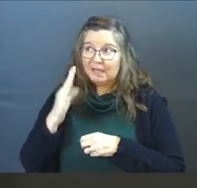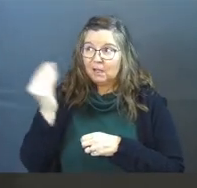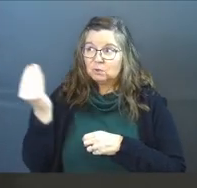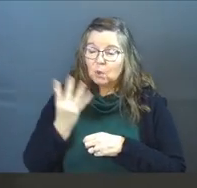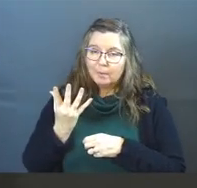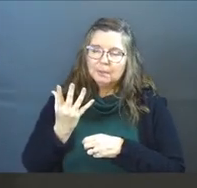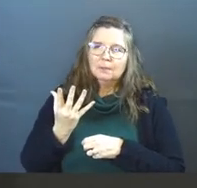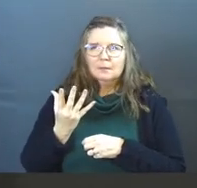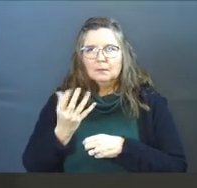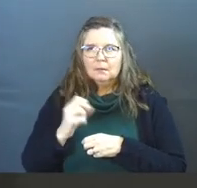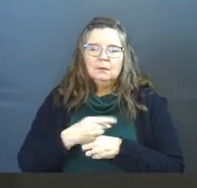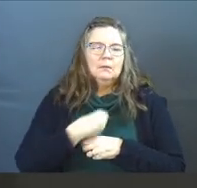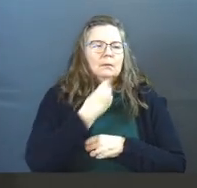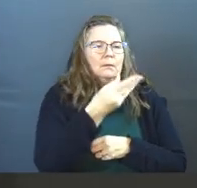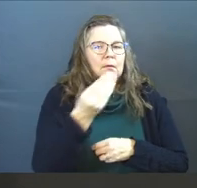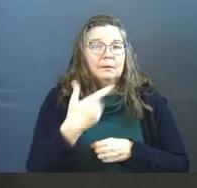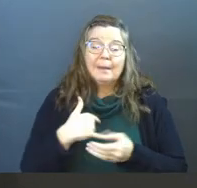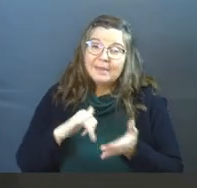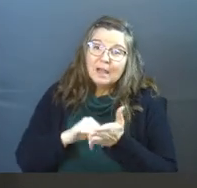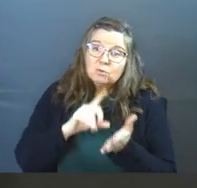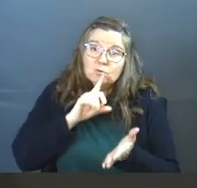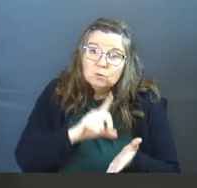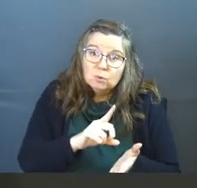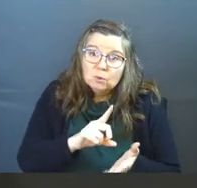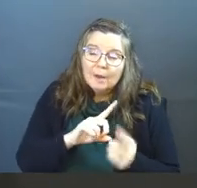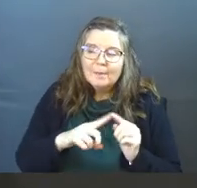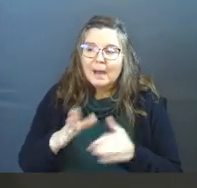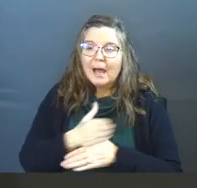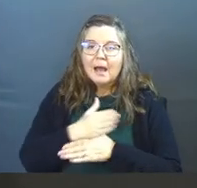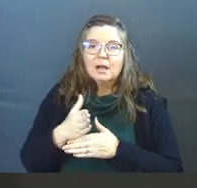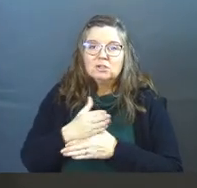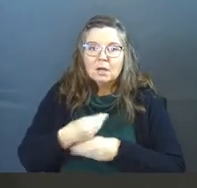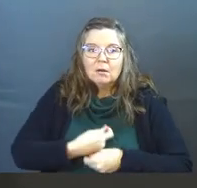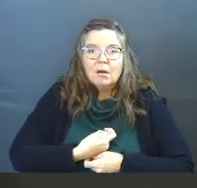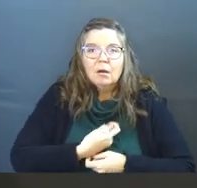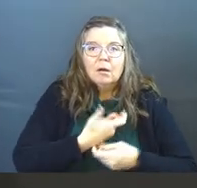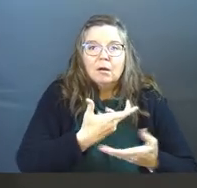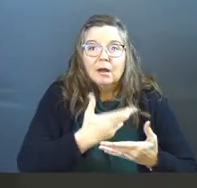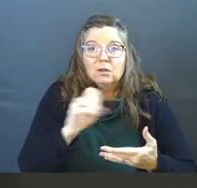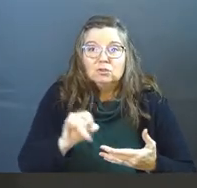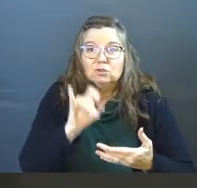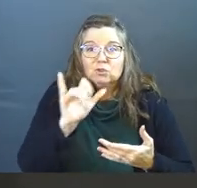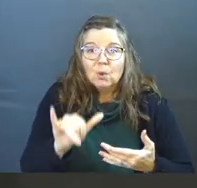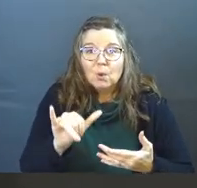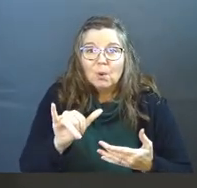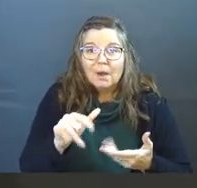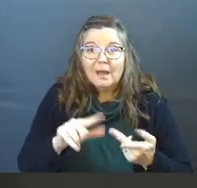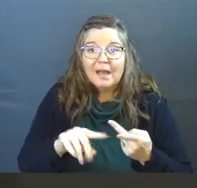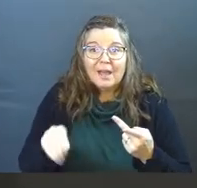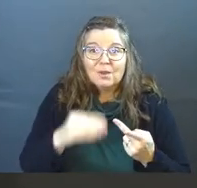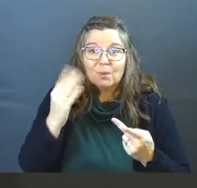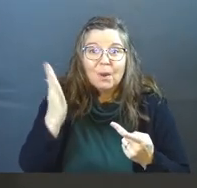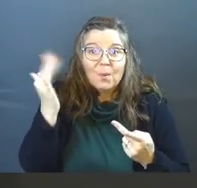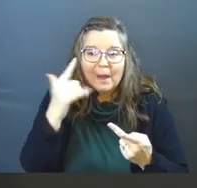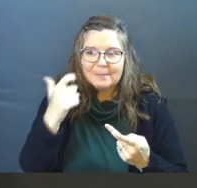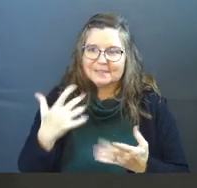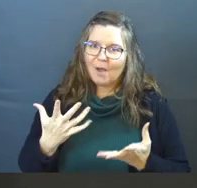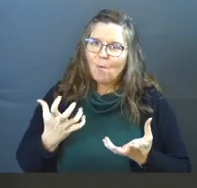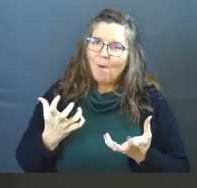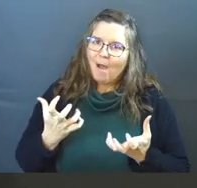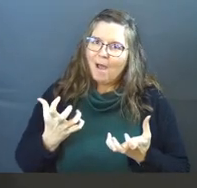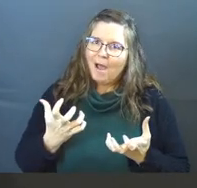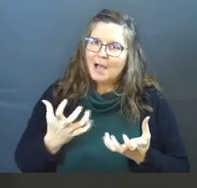God told me to, even though that's all true. I share this joy and this grace because I want to.